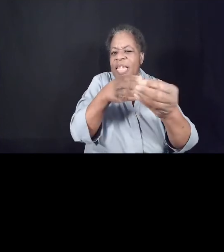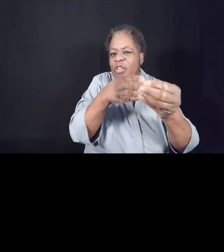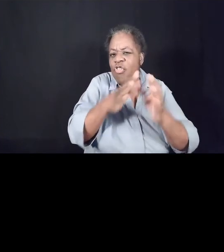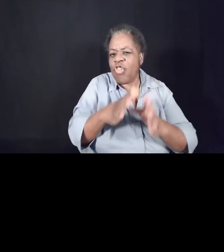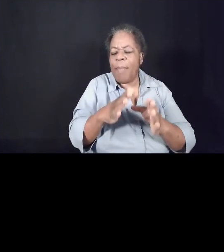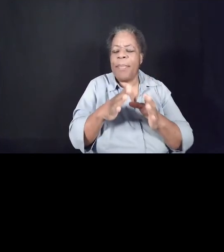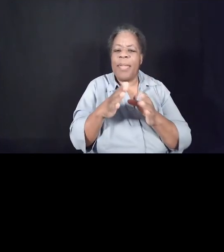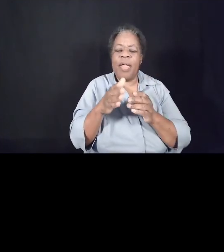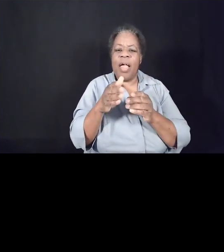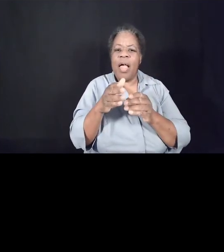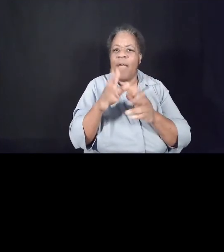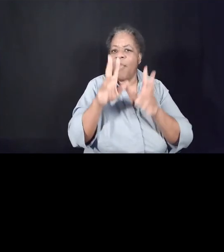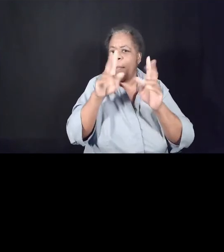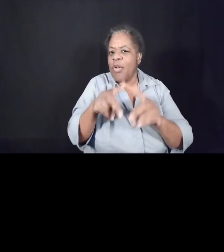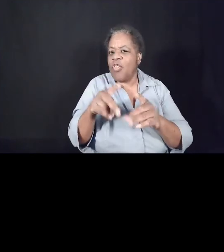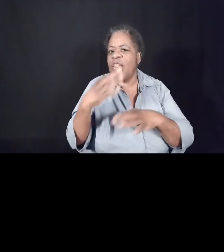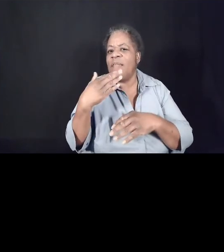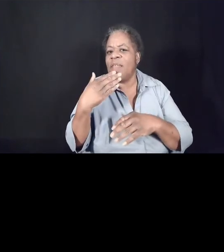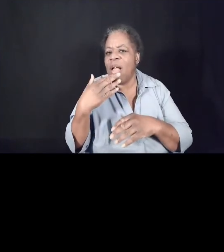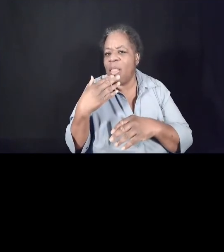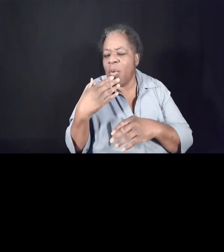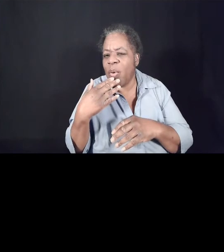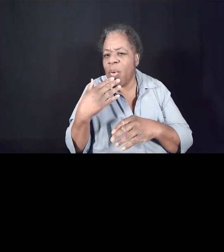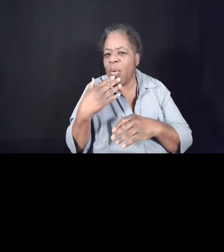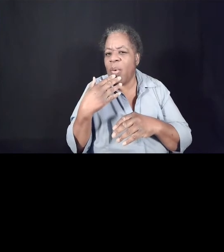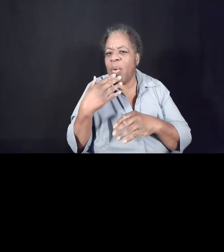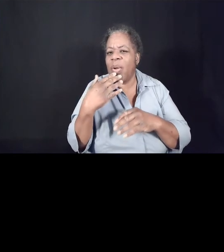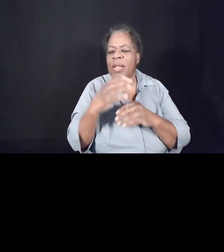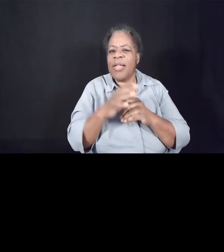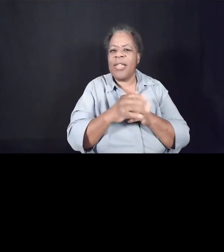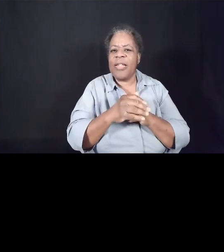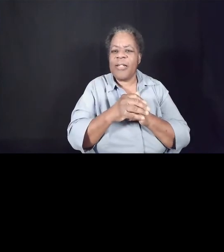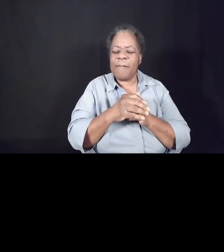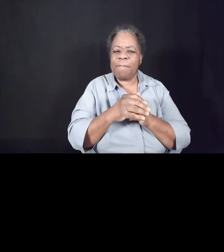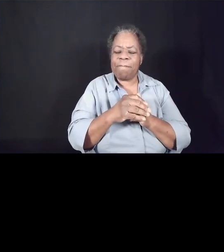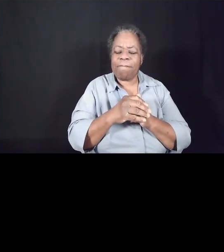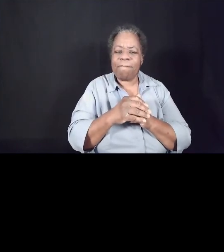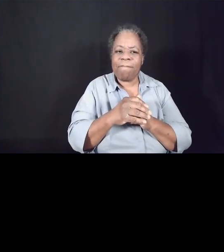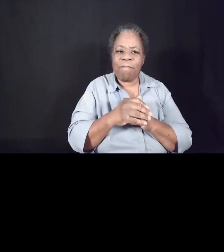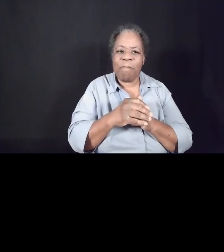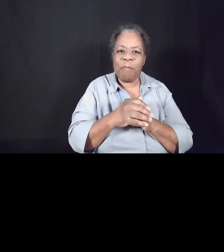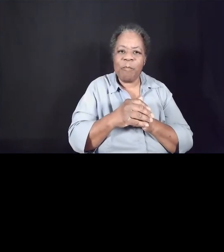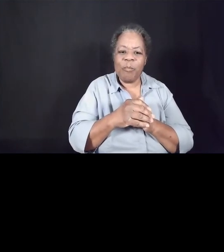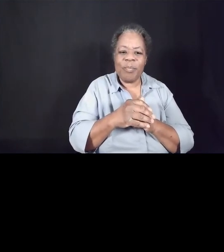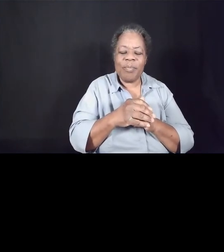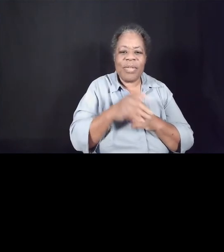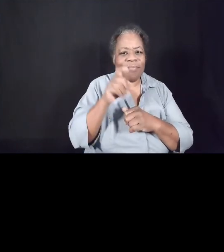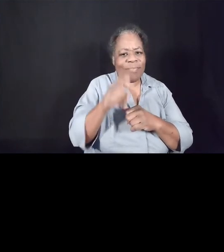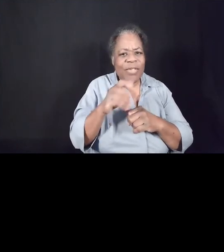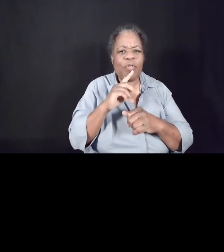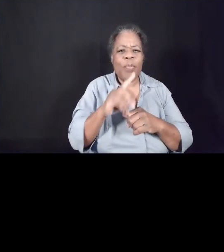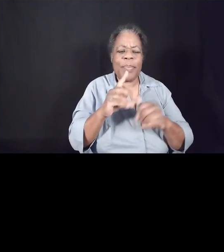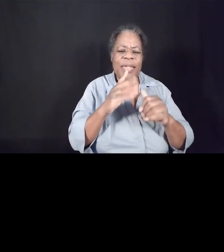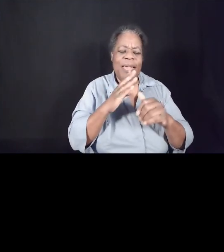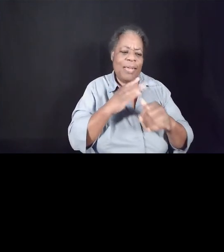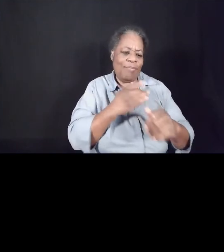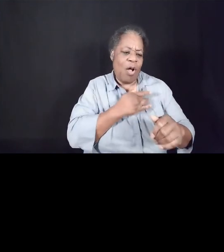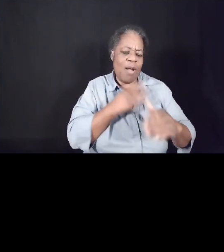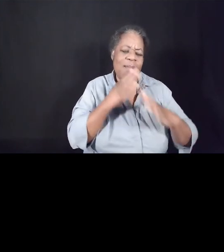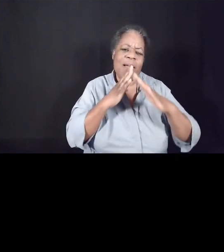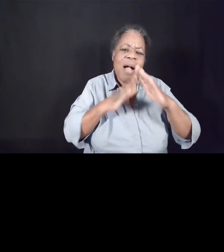Defensive people cannot empathize. So a humble heart, a teachable